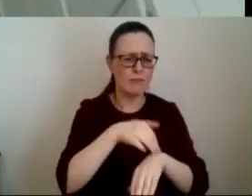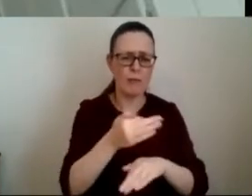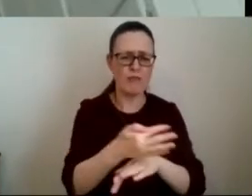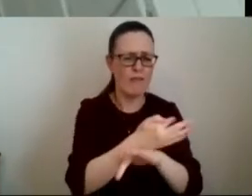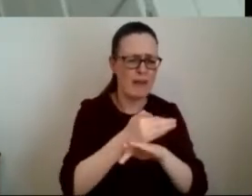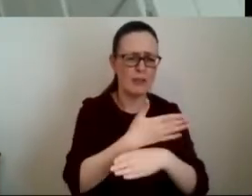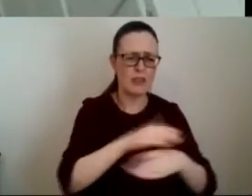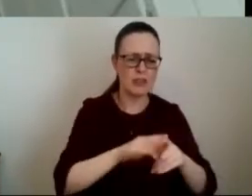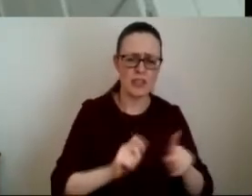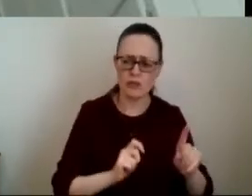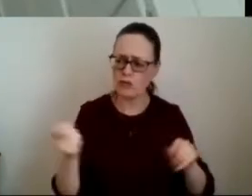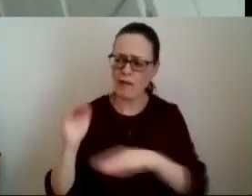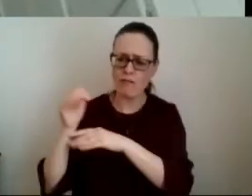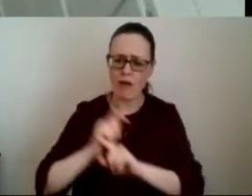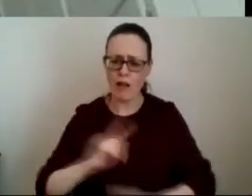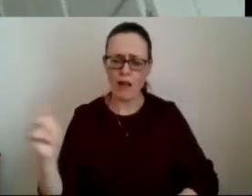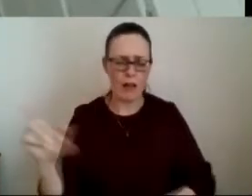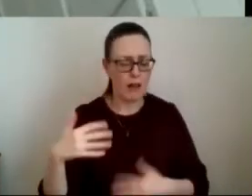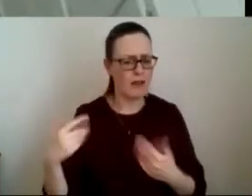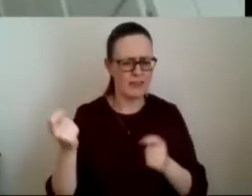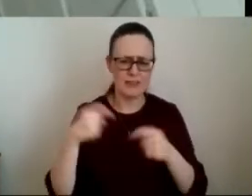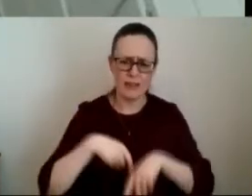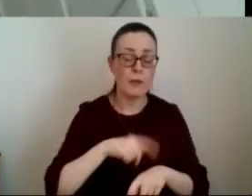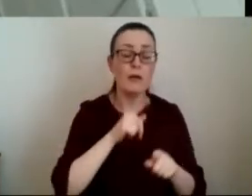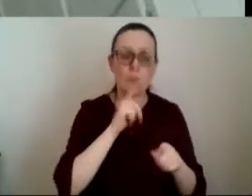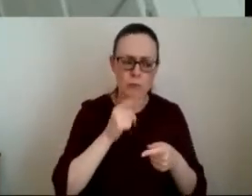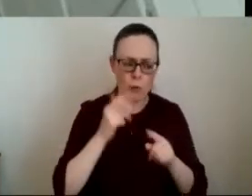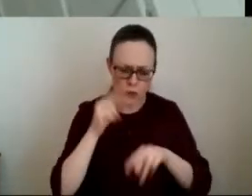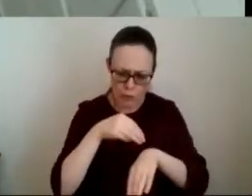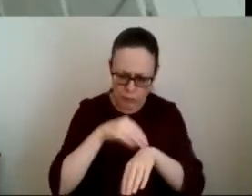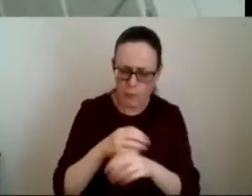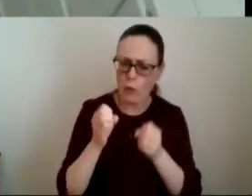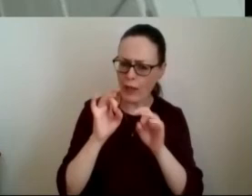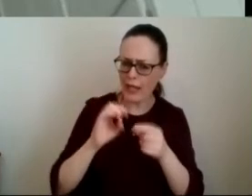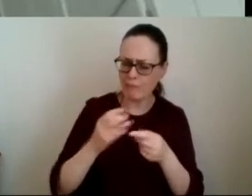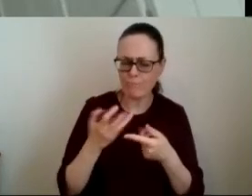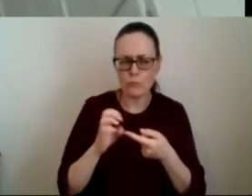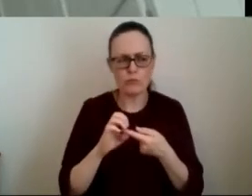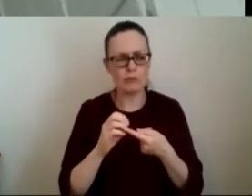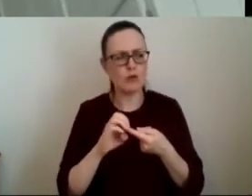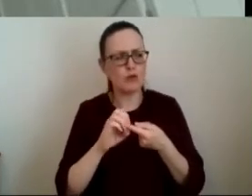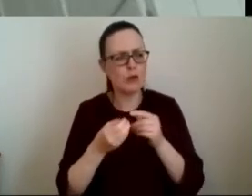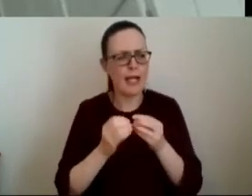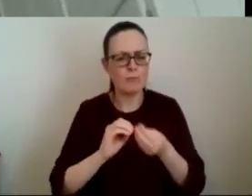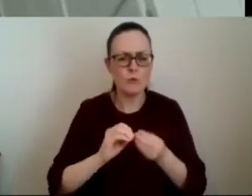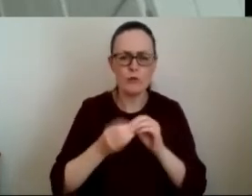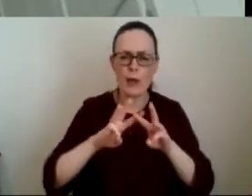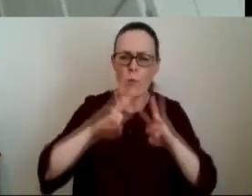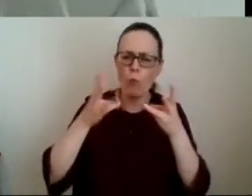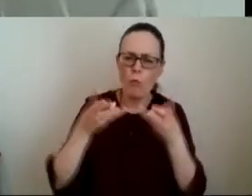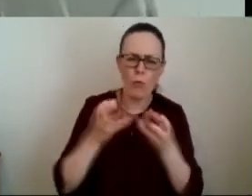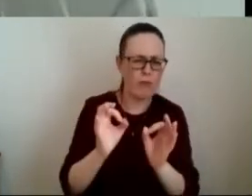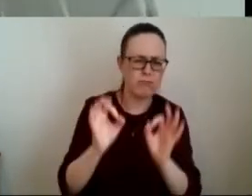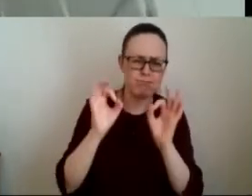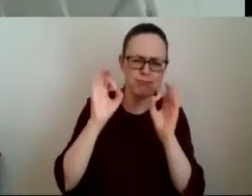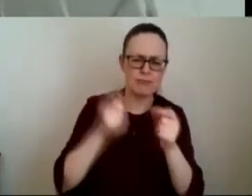but we said okay fine uh let's try and be larger than that and say let's create a world class service